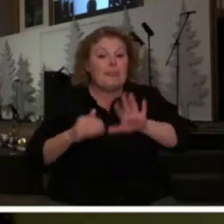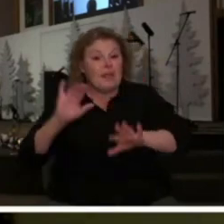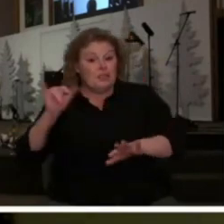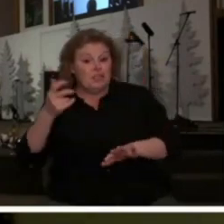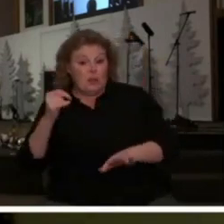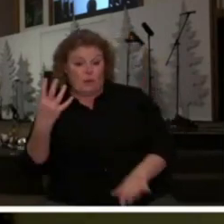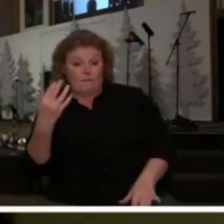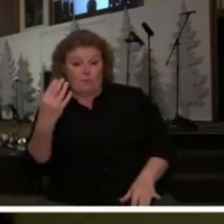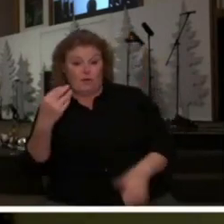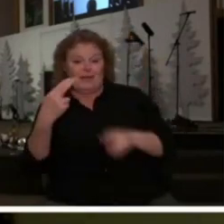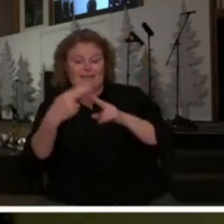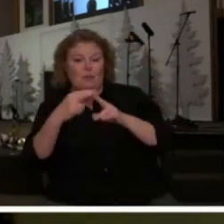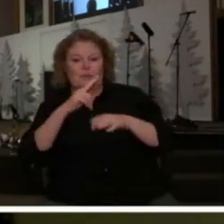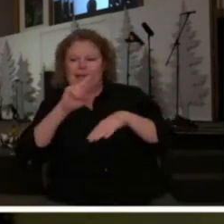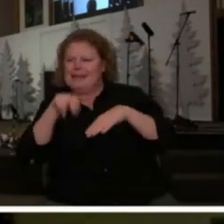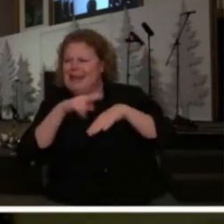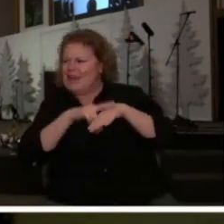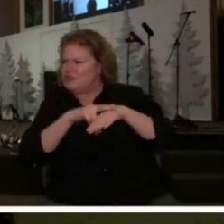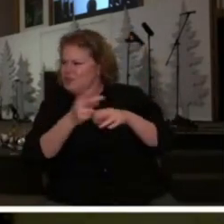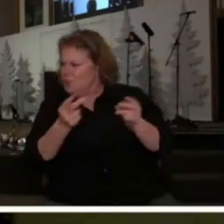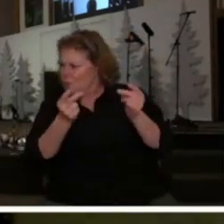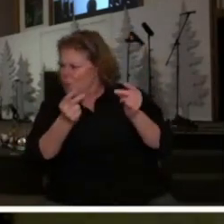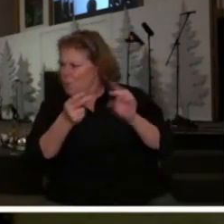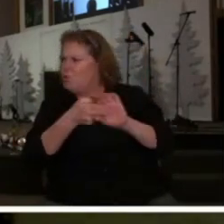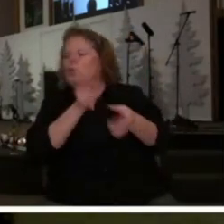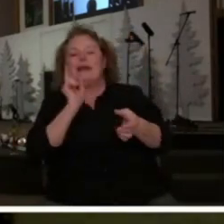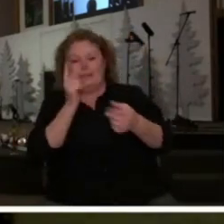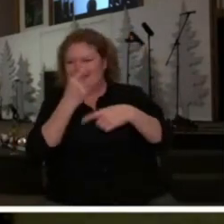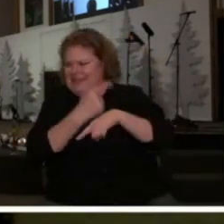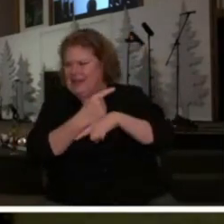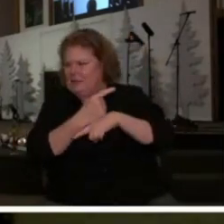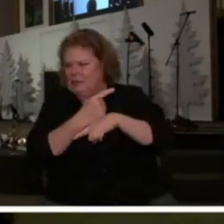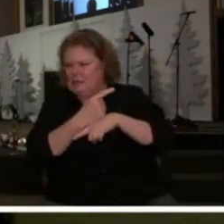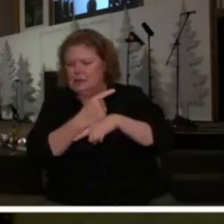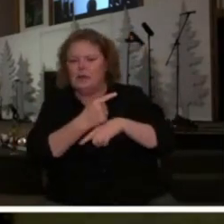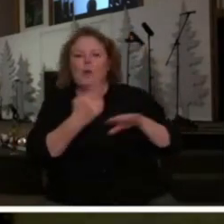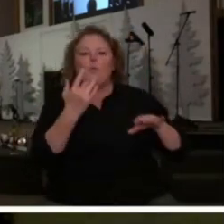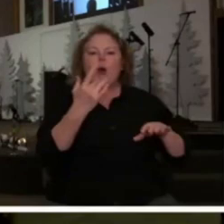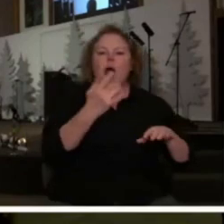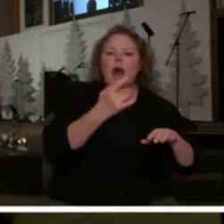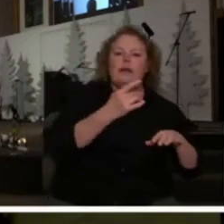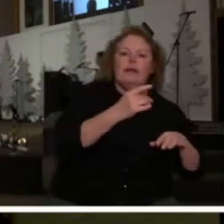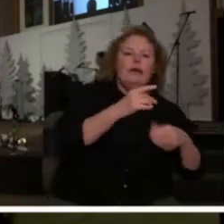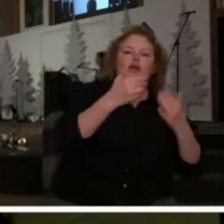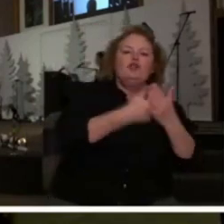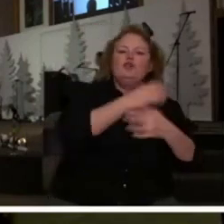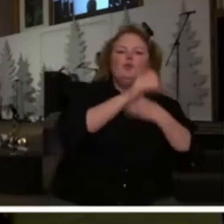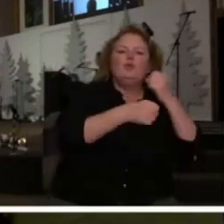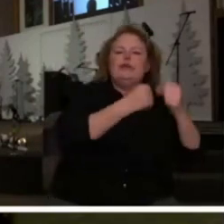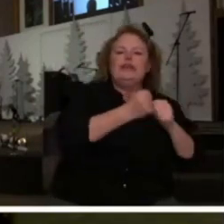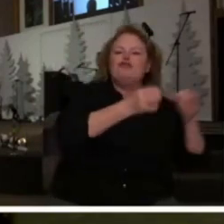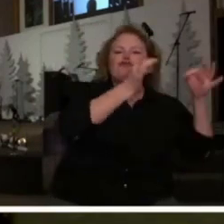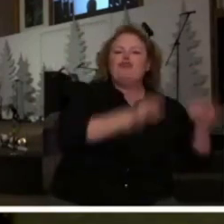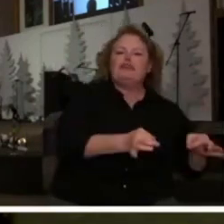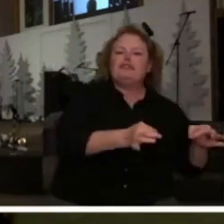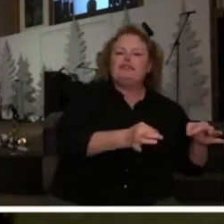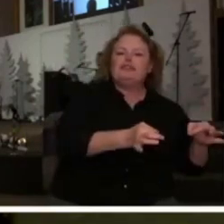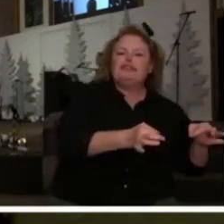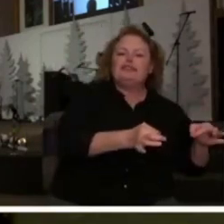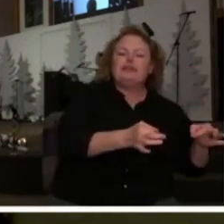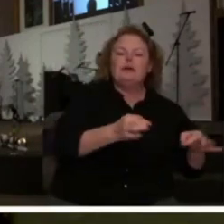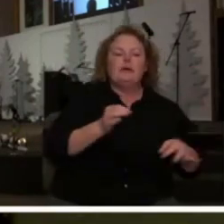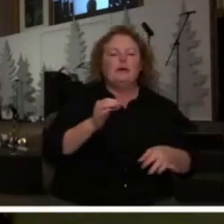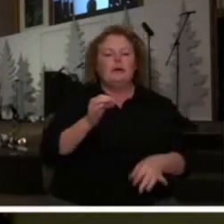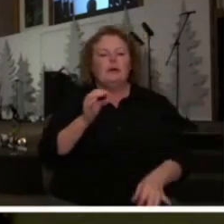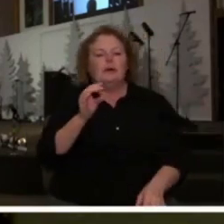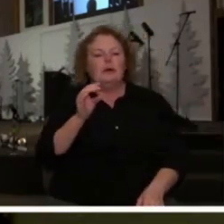January is called national quit day because it's only took 14 days of people making resolutions to realize they couldn't do it and they quit